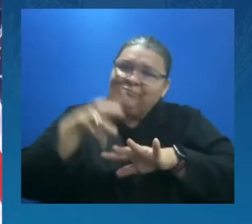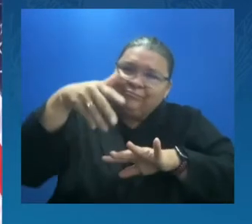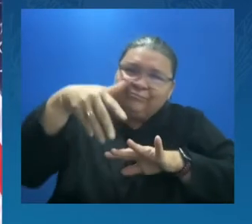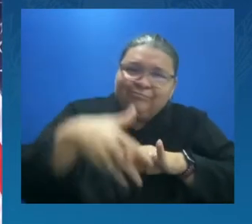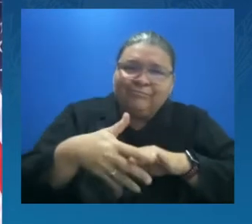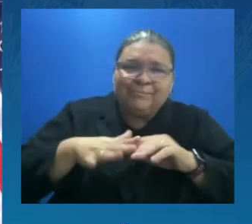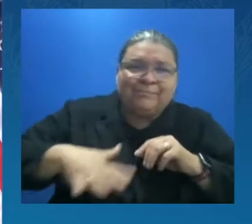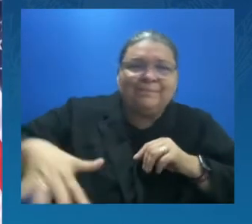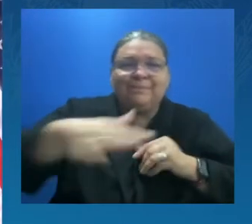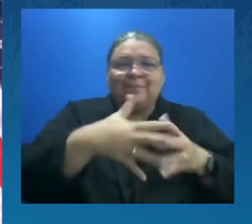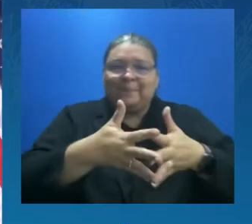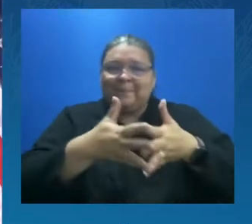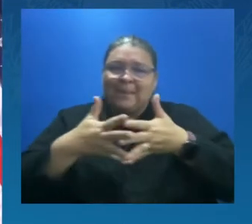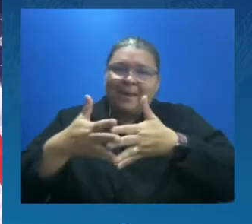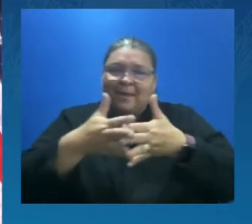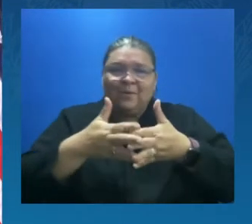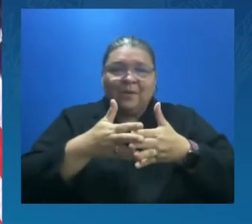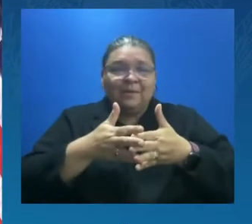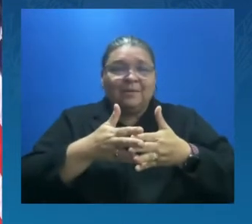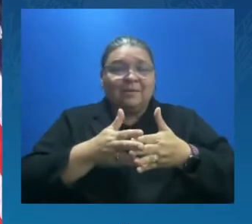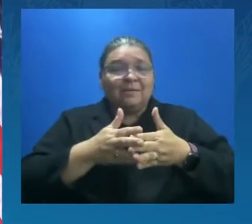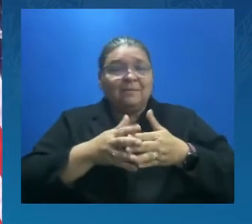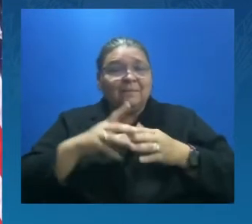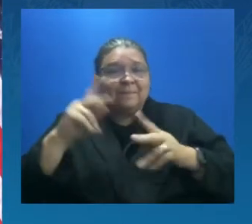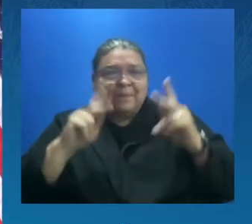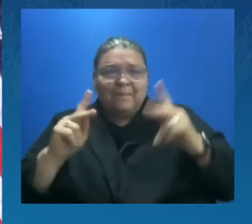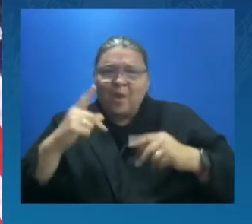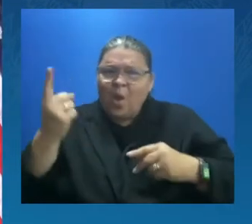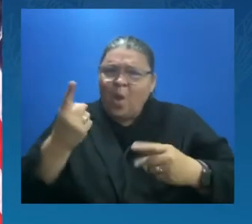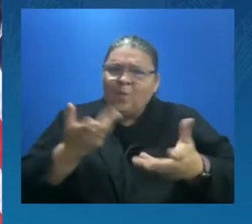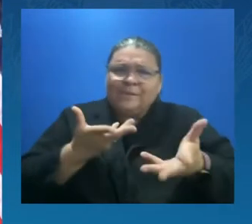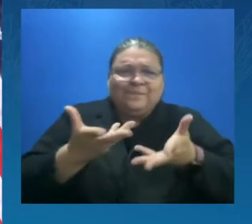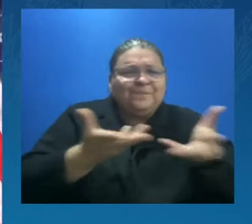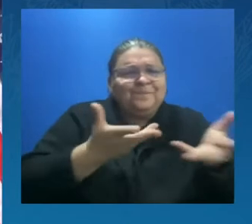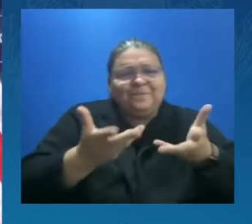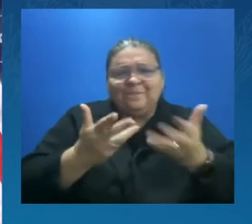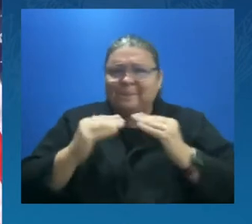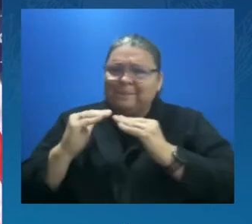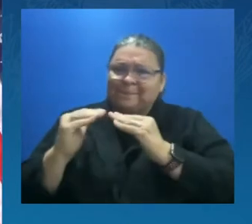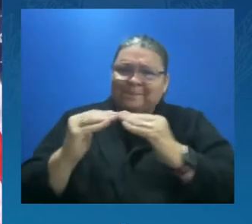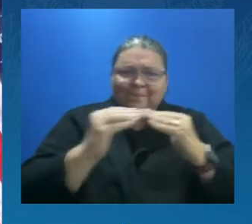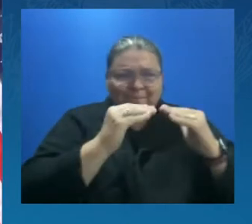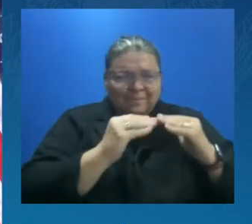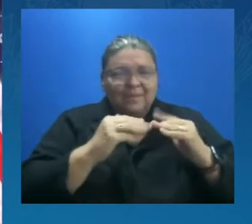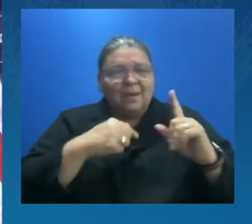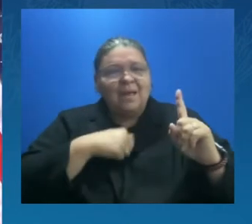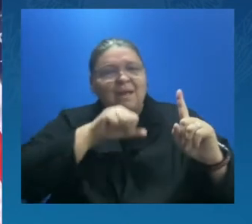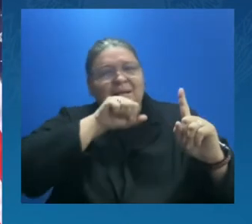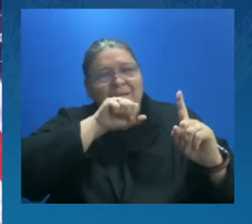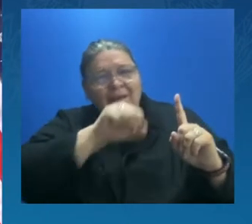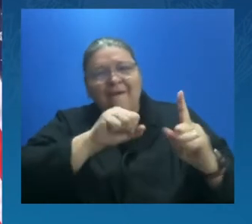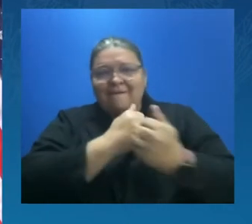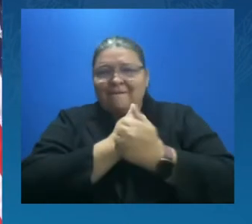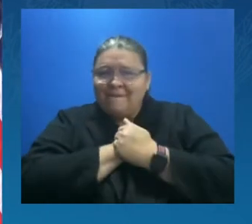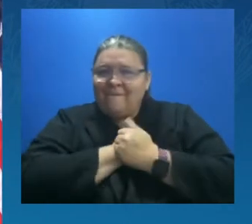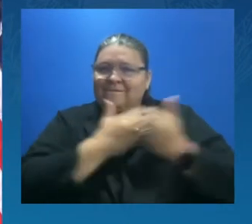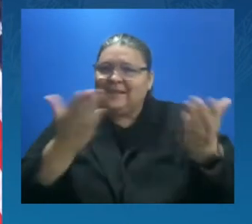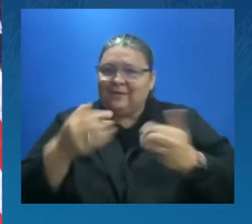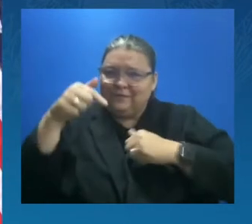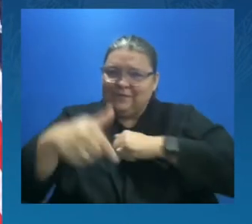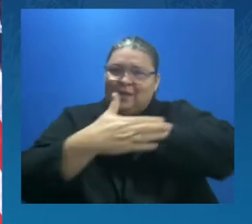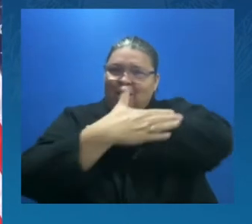My work has been really grounded in the love of my country, and that's something that a Cuban American is